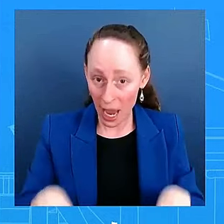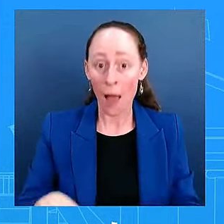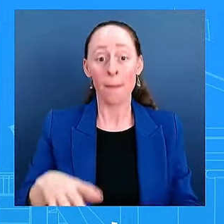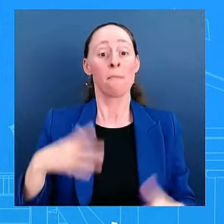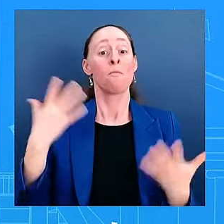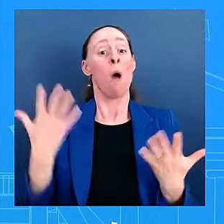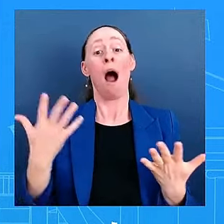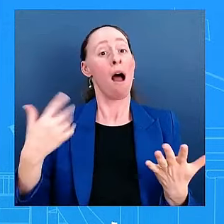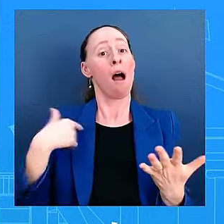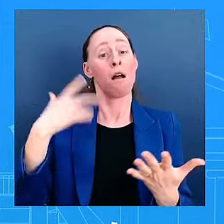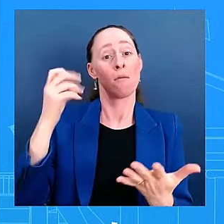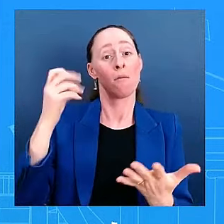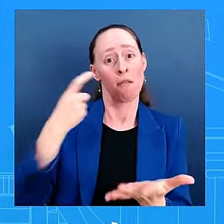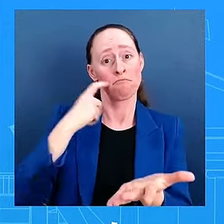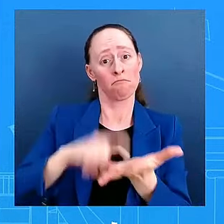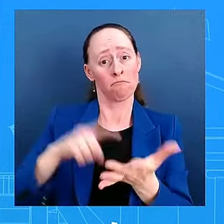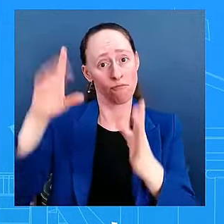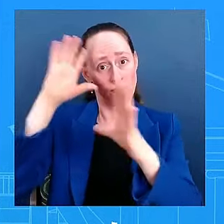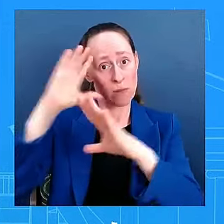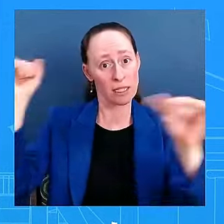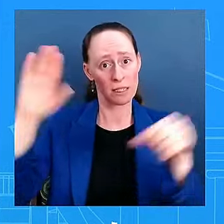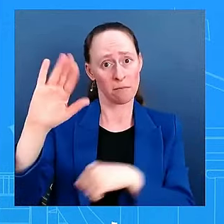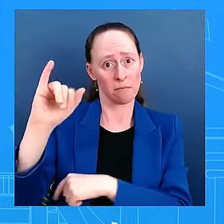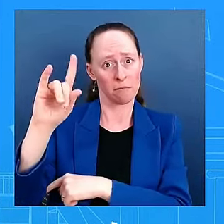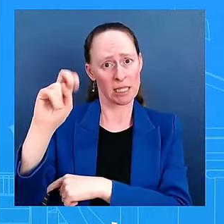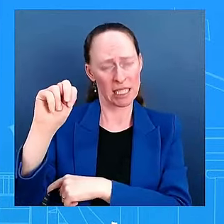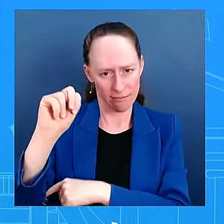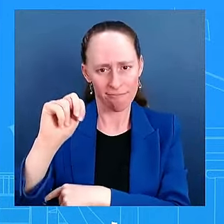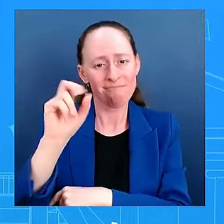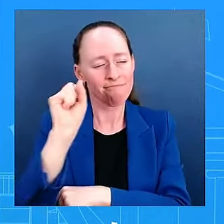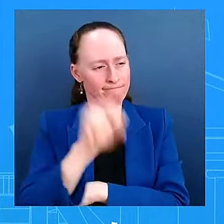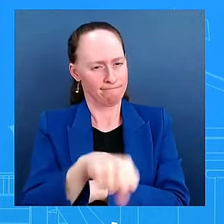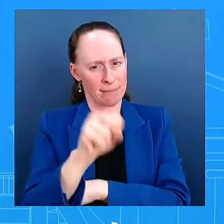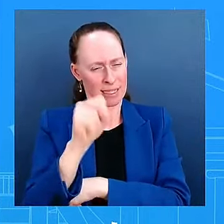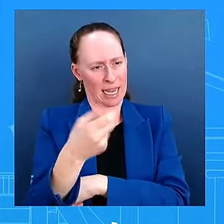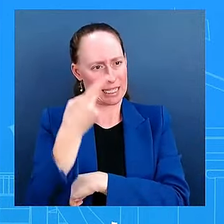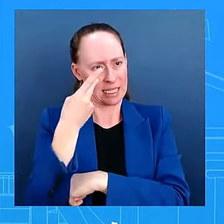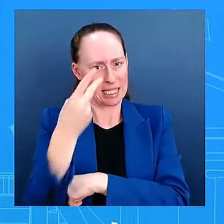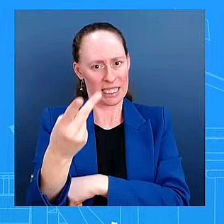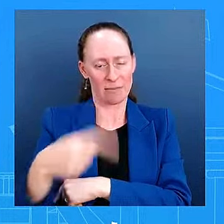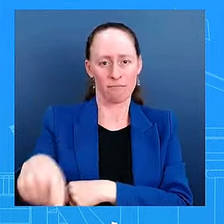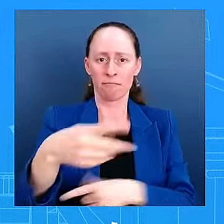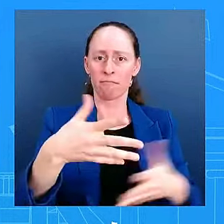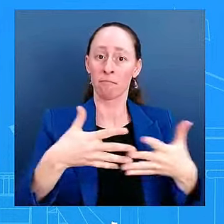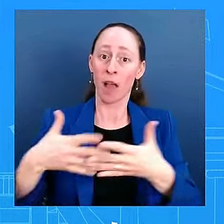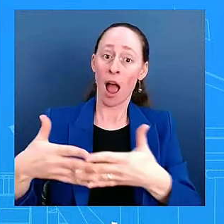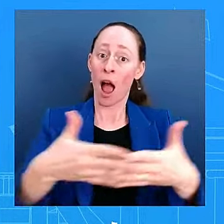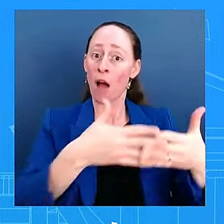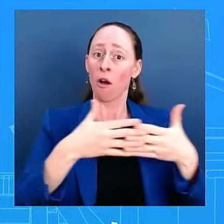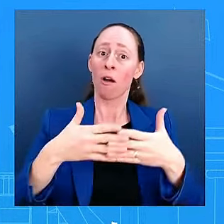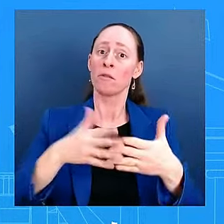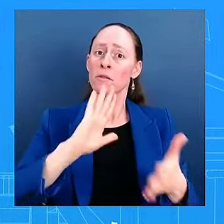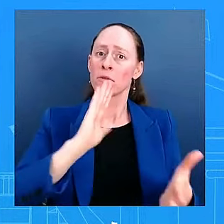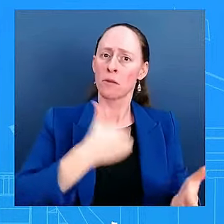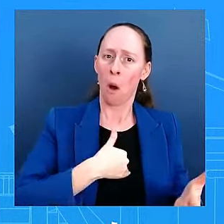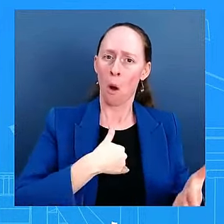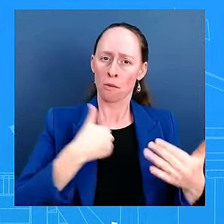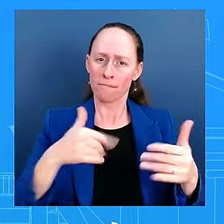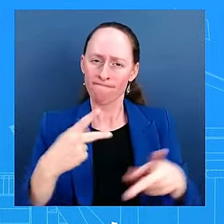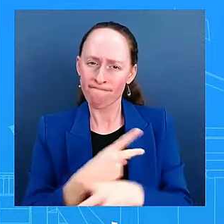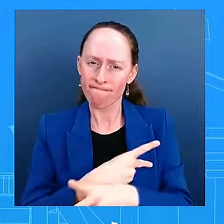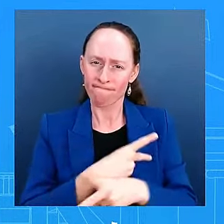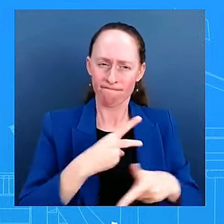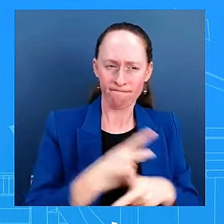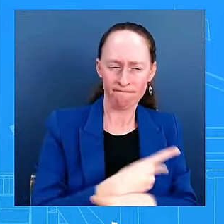of America, since our very founding, crosses generations, and is always ongoing, and is still important